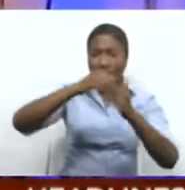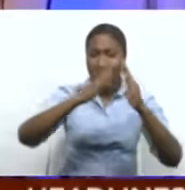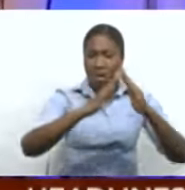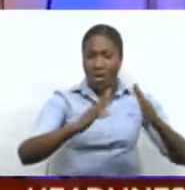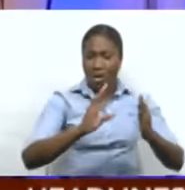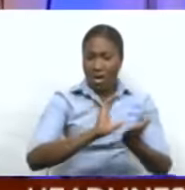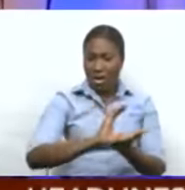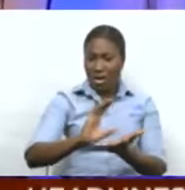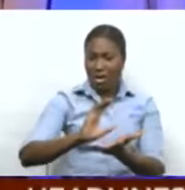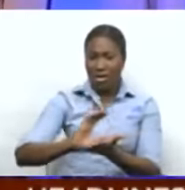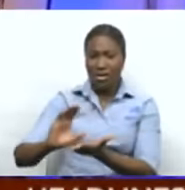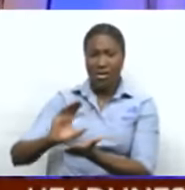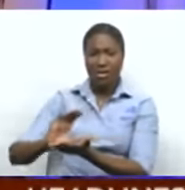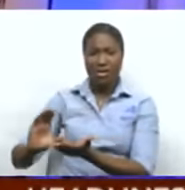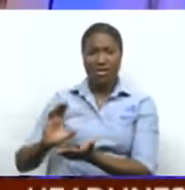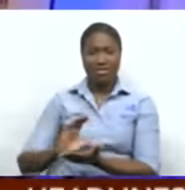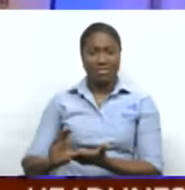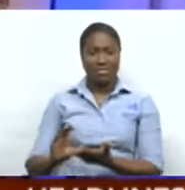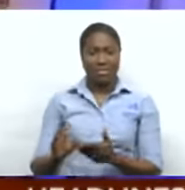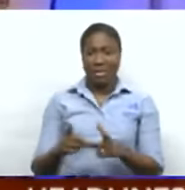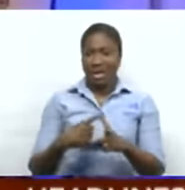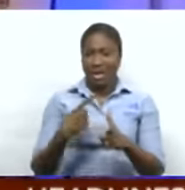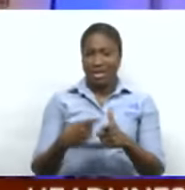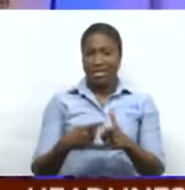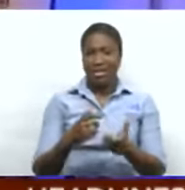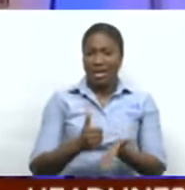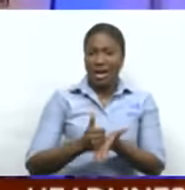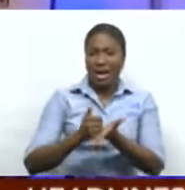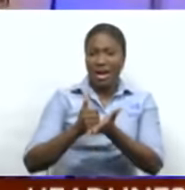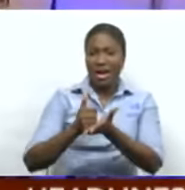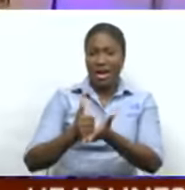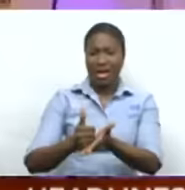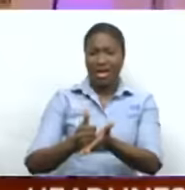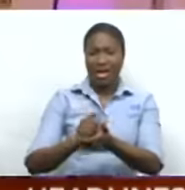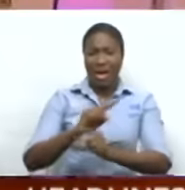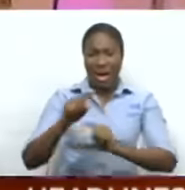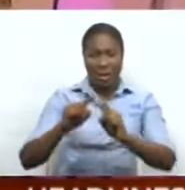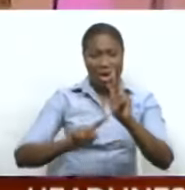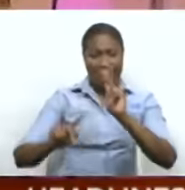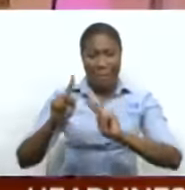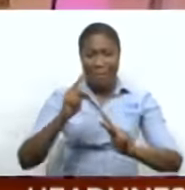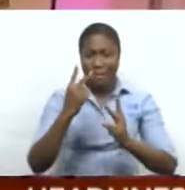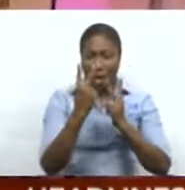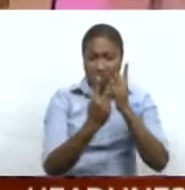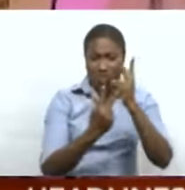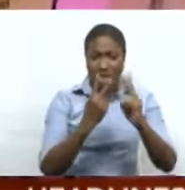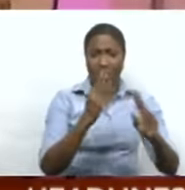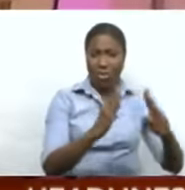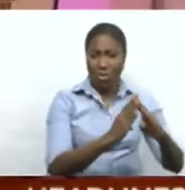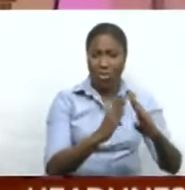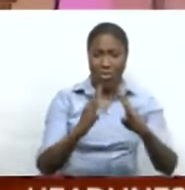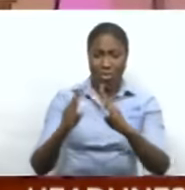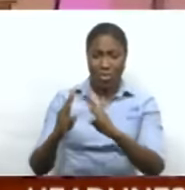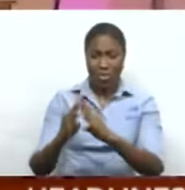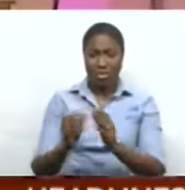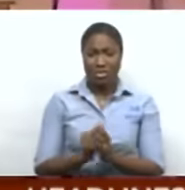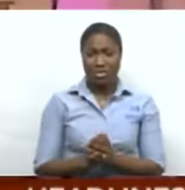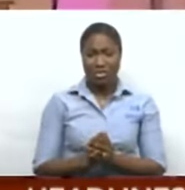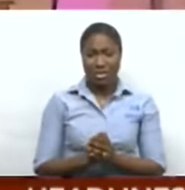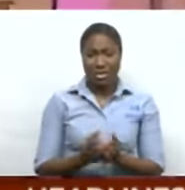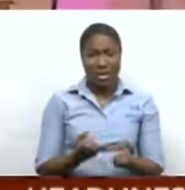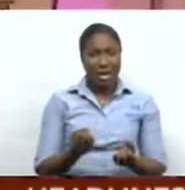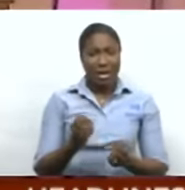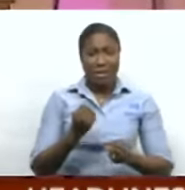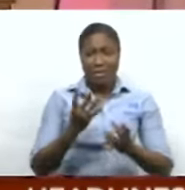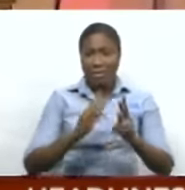And we said, wow, this has like an impact when people are coming to the neighborhood. And first we thought, oh, maybe 1,000 people will